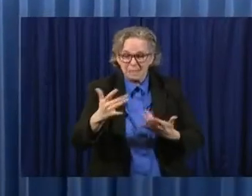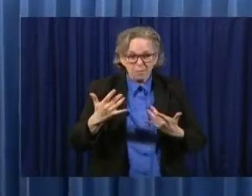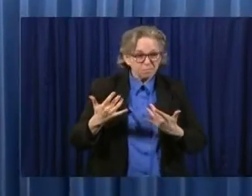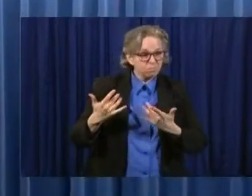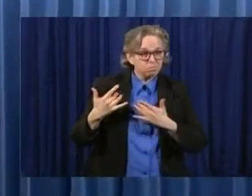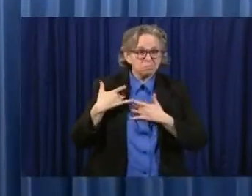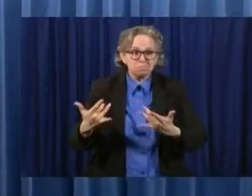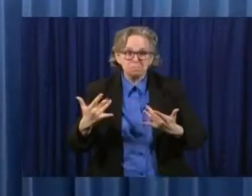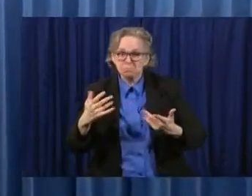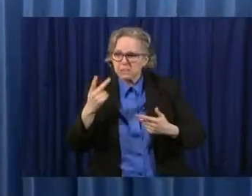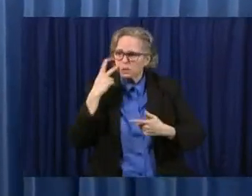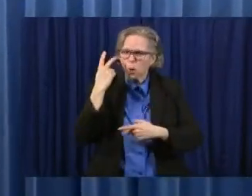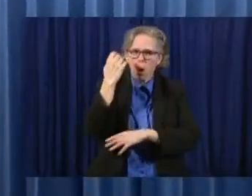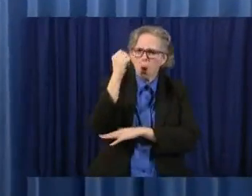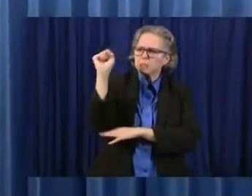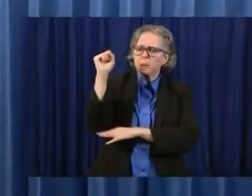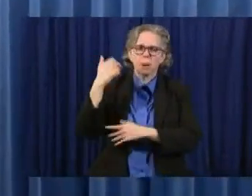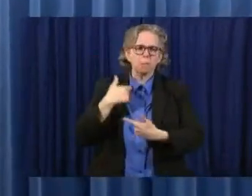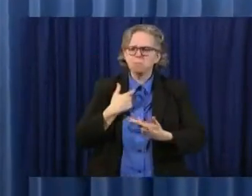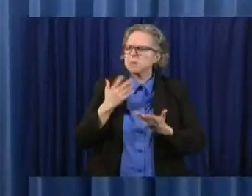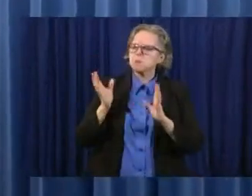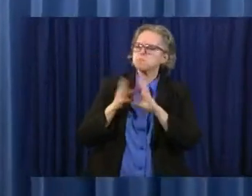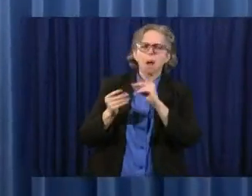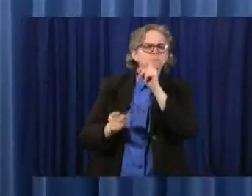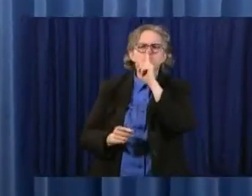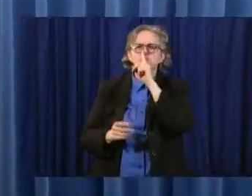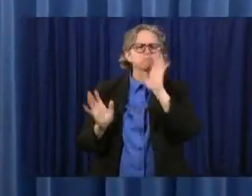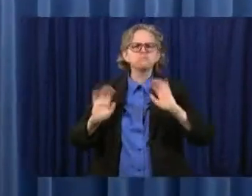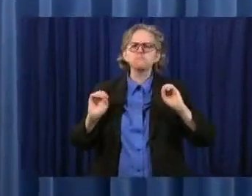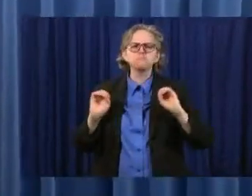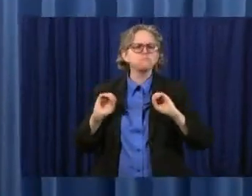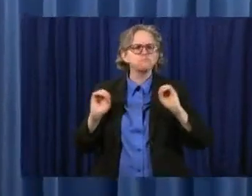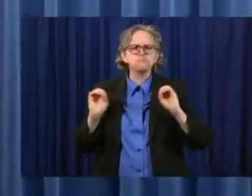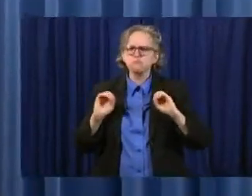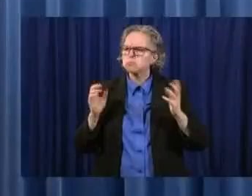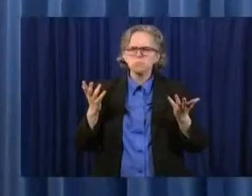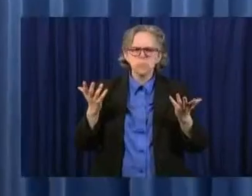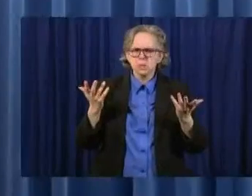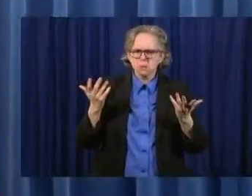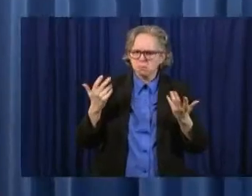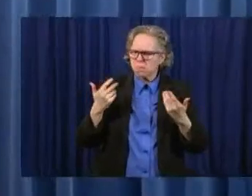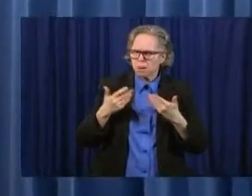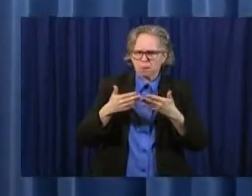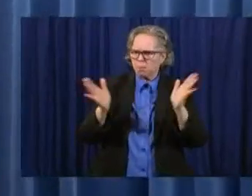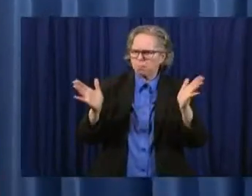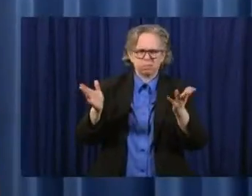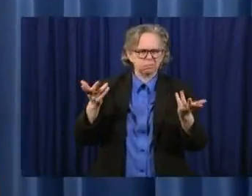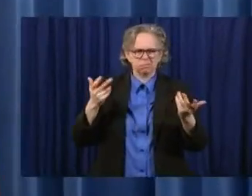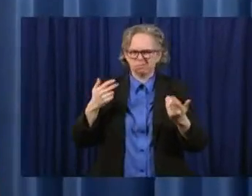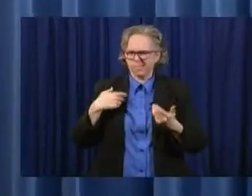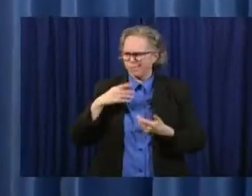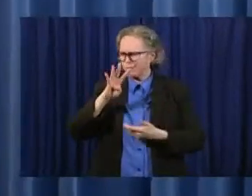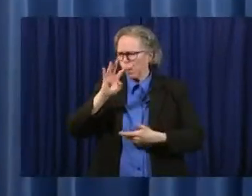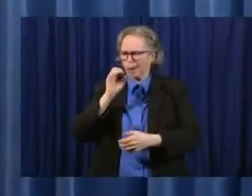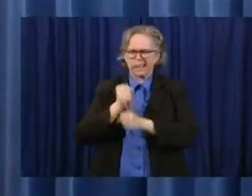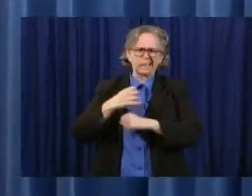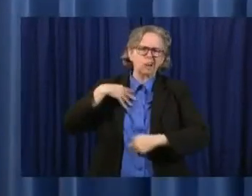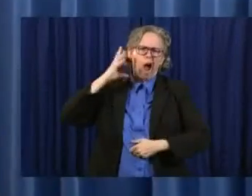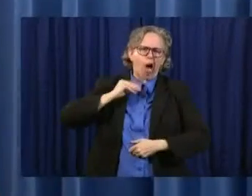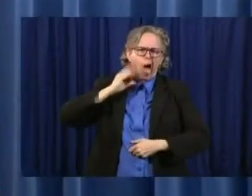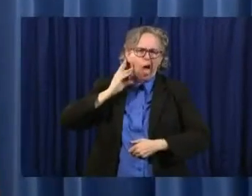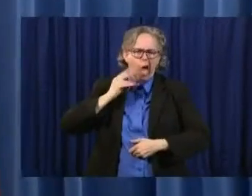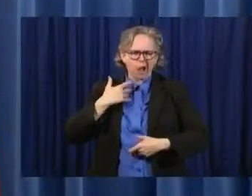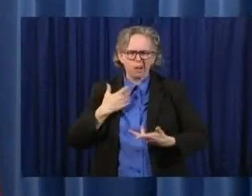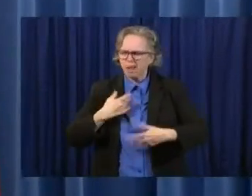is because I've been in public office for 40 years. I have a great respect for their